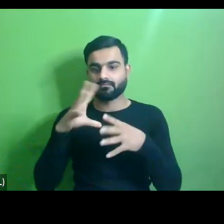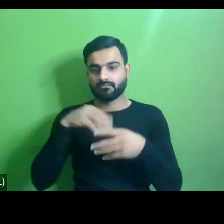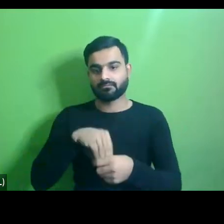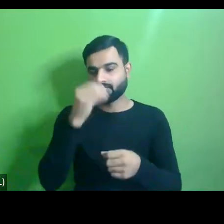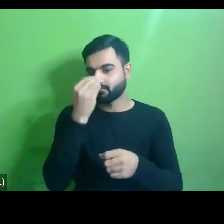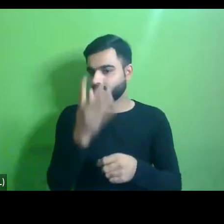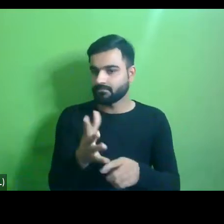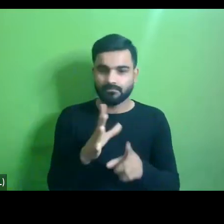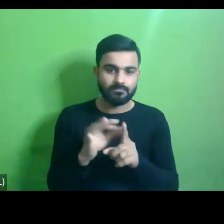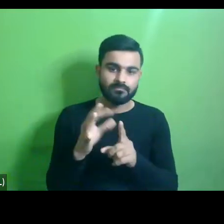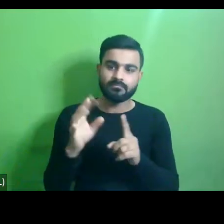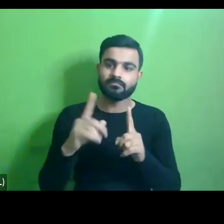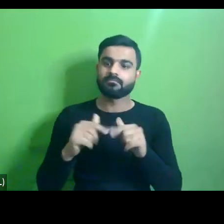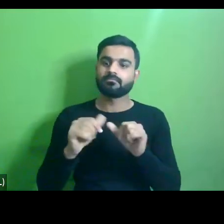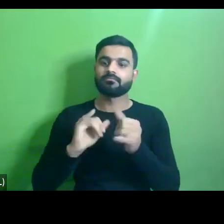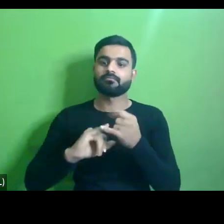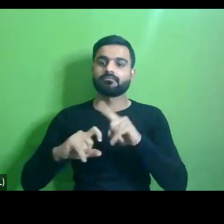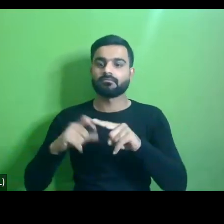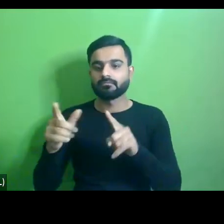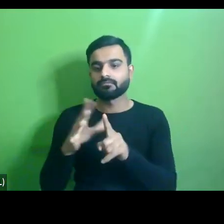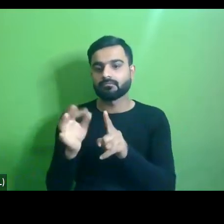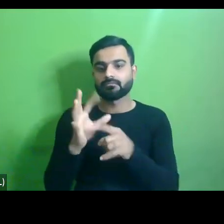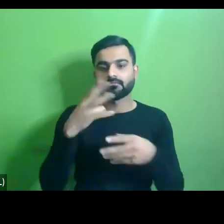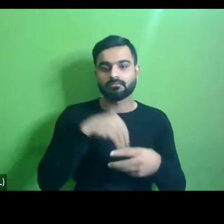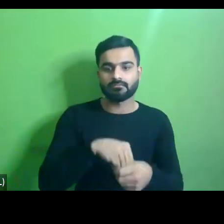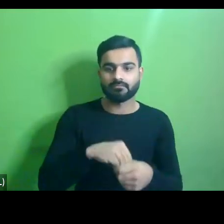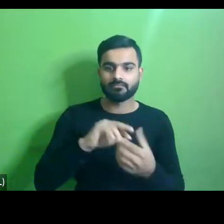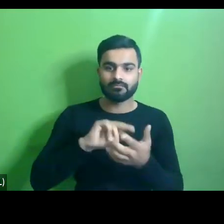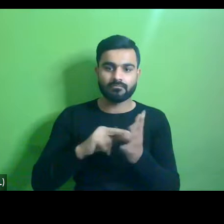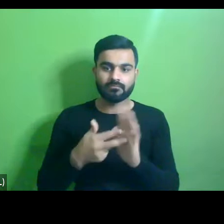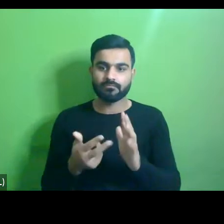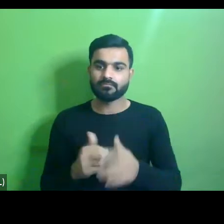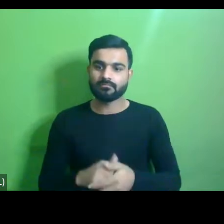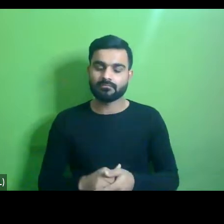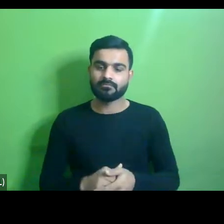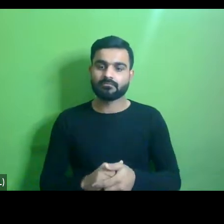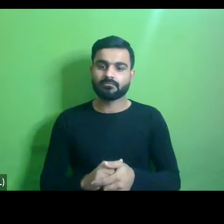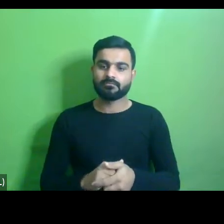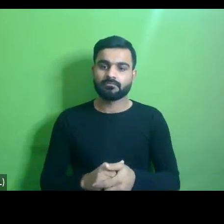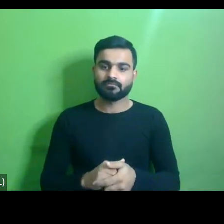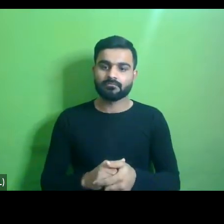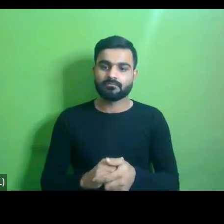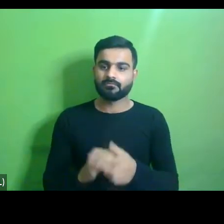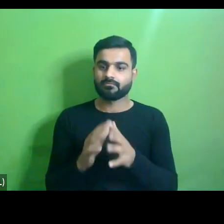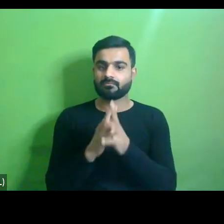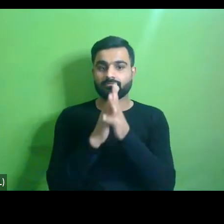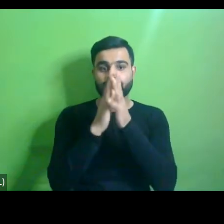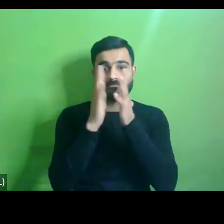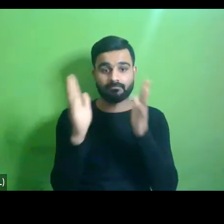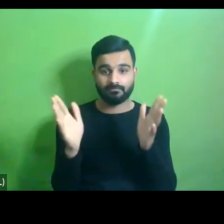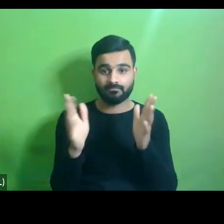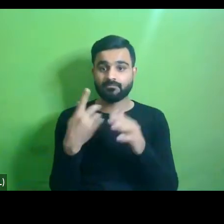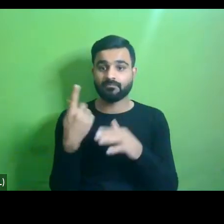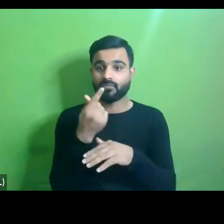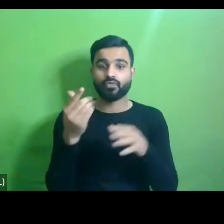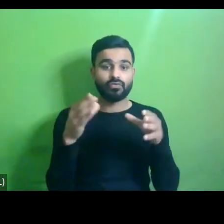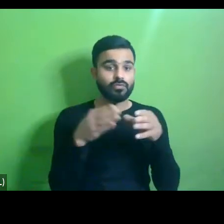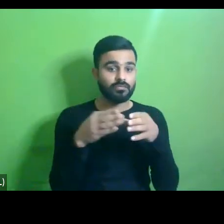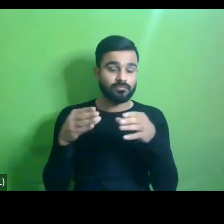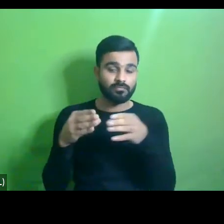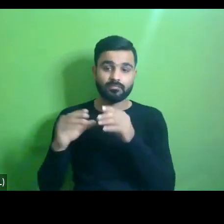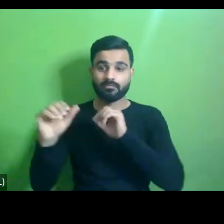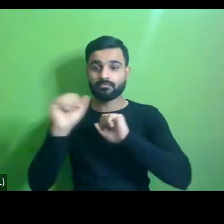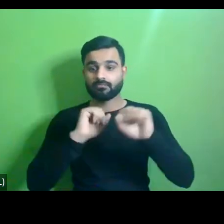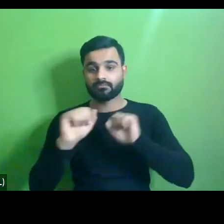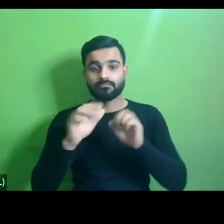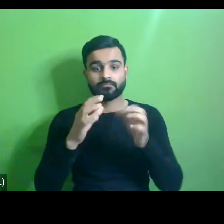easy task to arrive at a consensus i mean uh with more and more user groups having their own